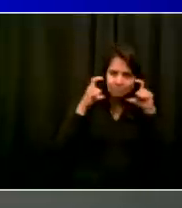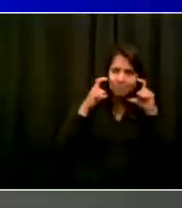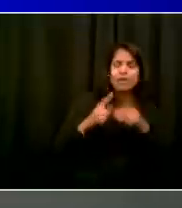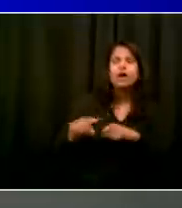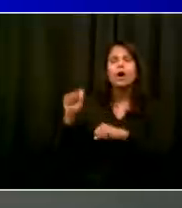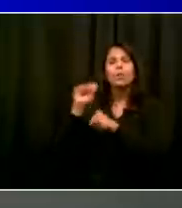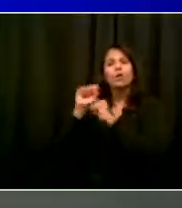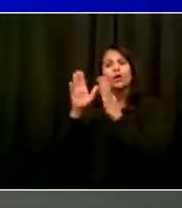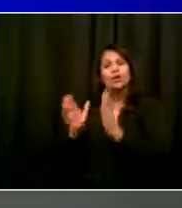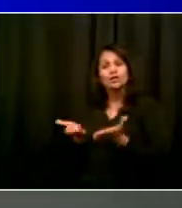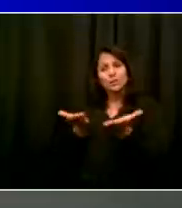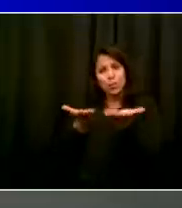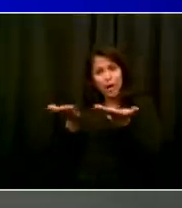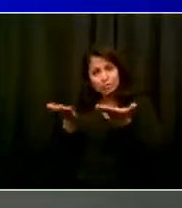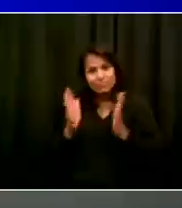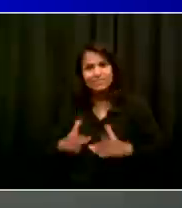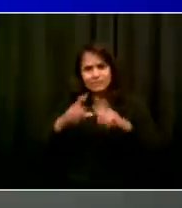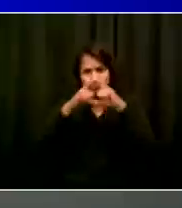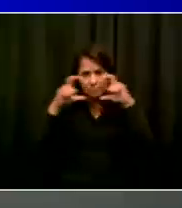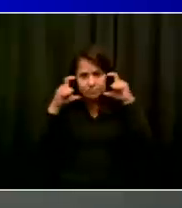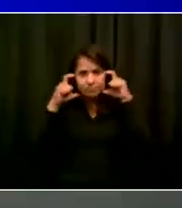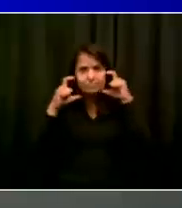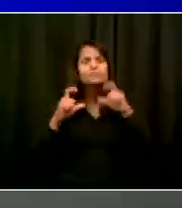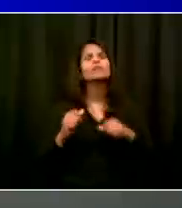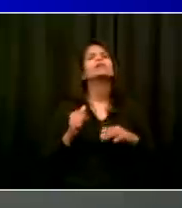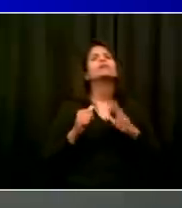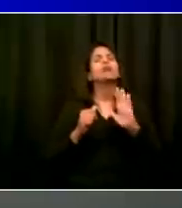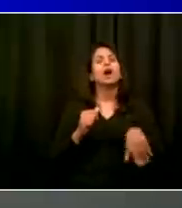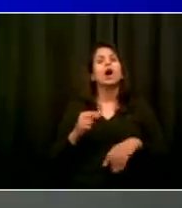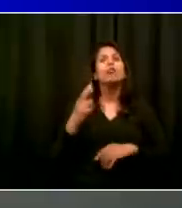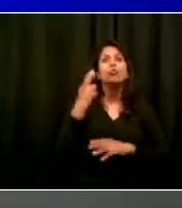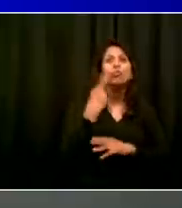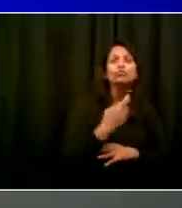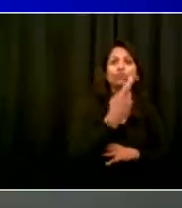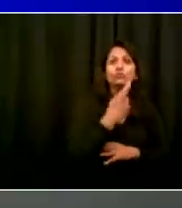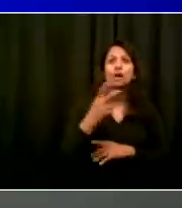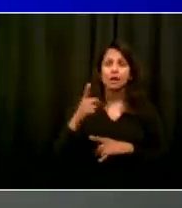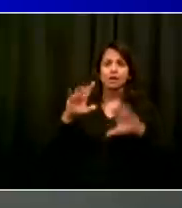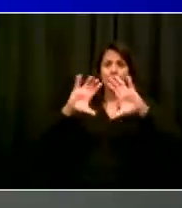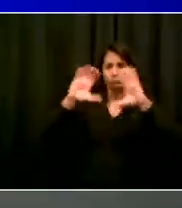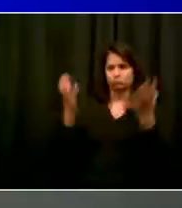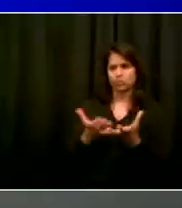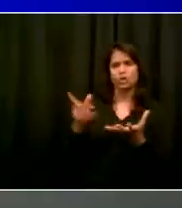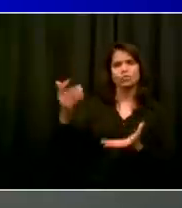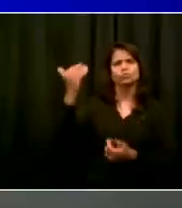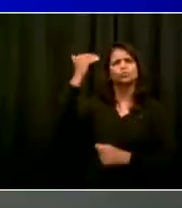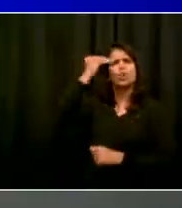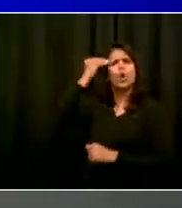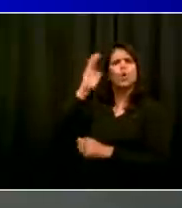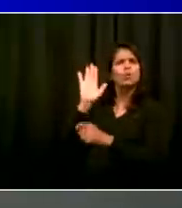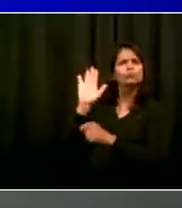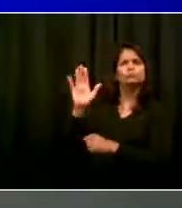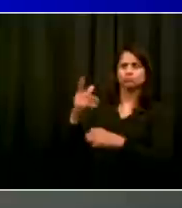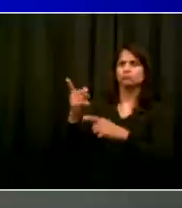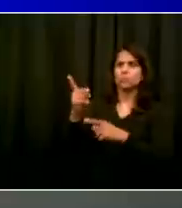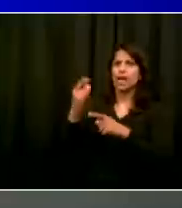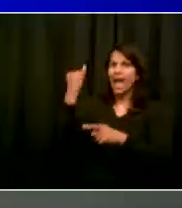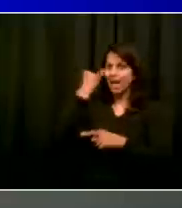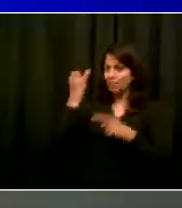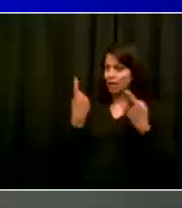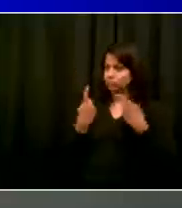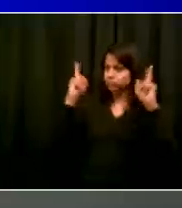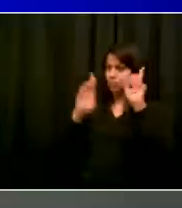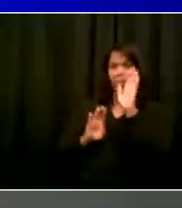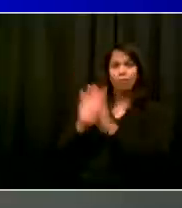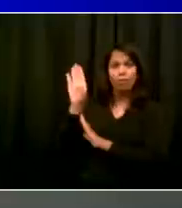of information out there over these next days to the industry and inspectors out going forward. But the inspection effort is going to focus now on